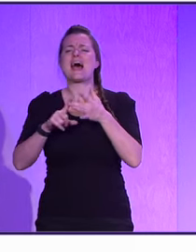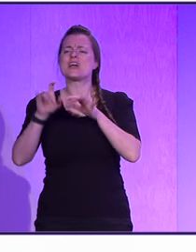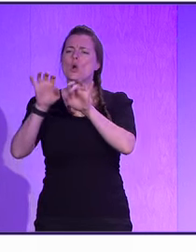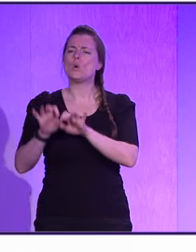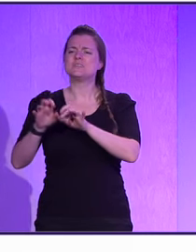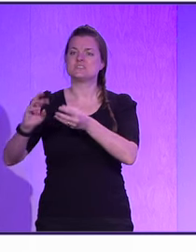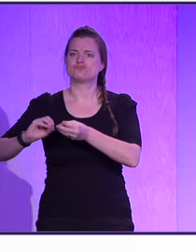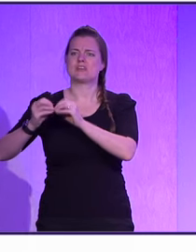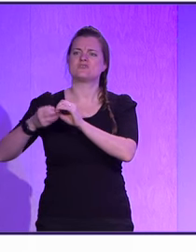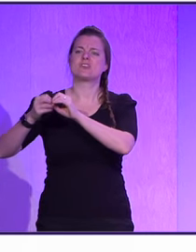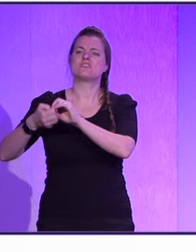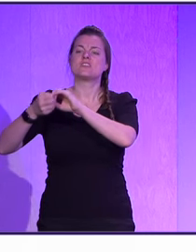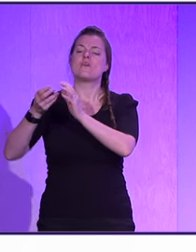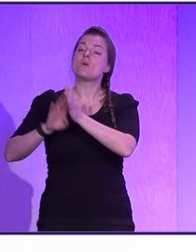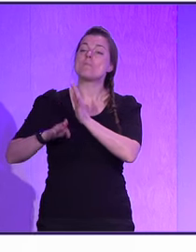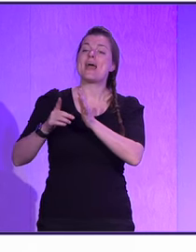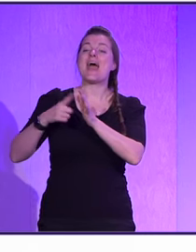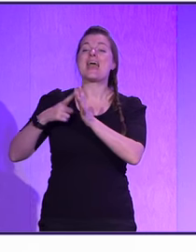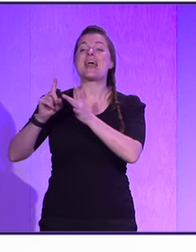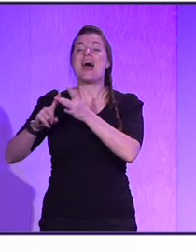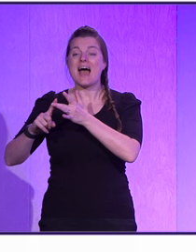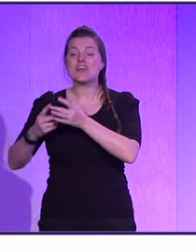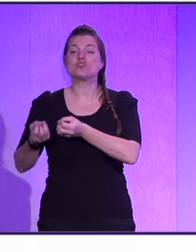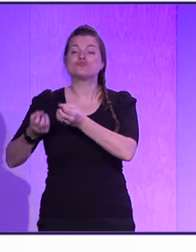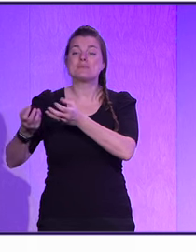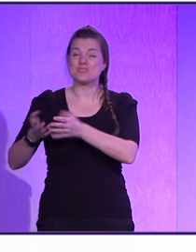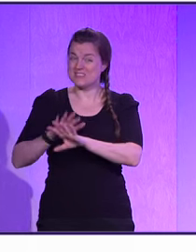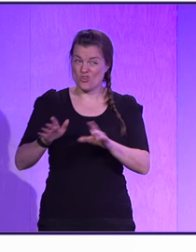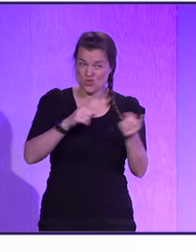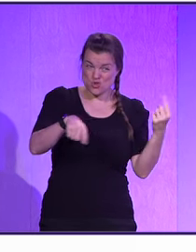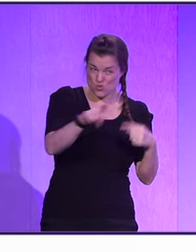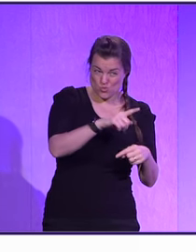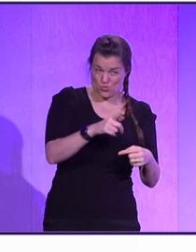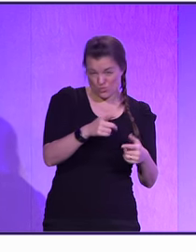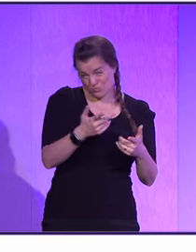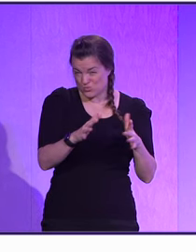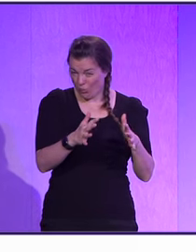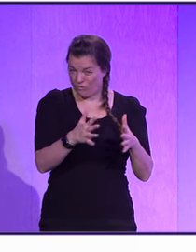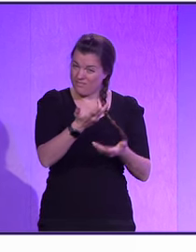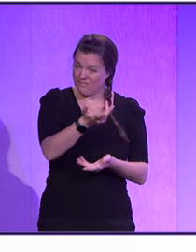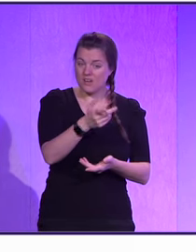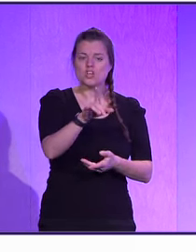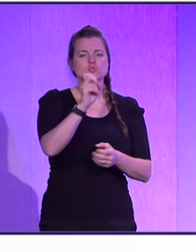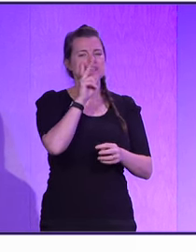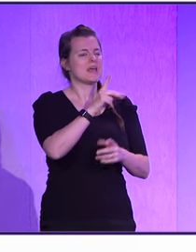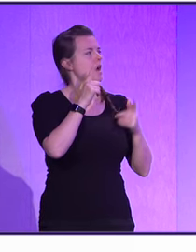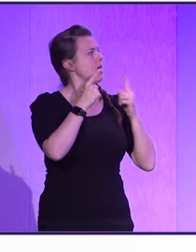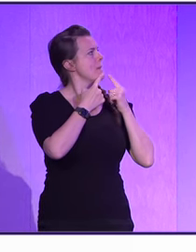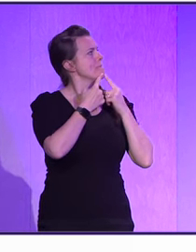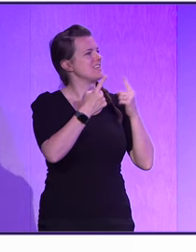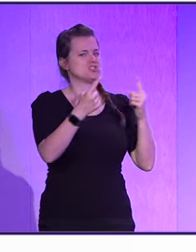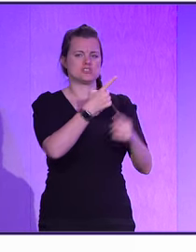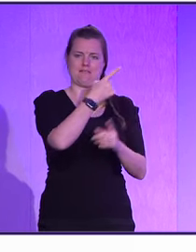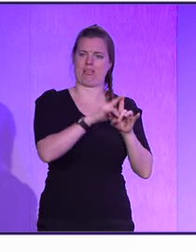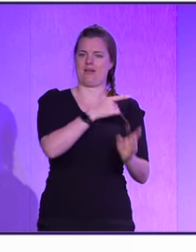more and more by AI contributors. It's not going to be humans in a certain way. You see messages